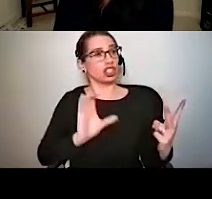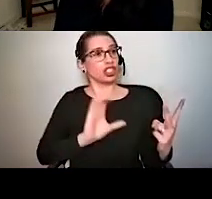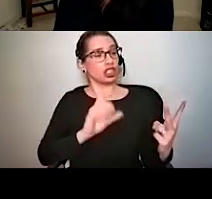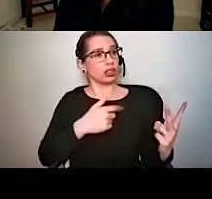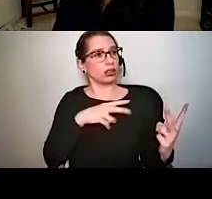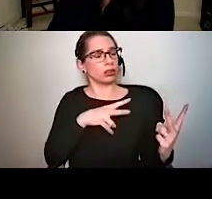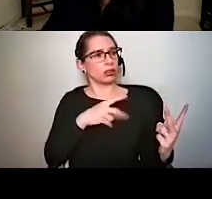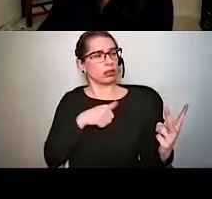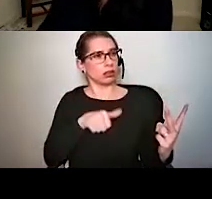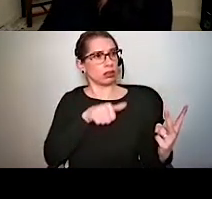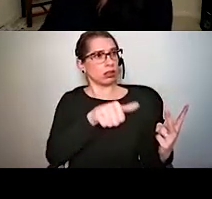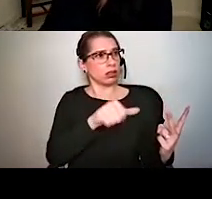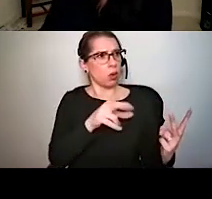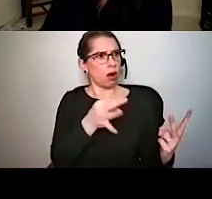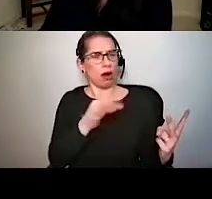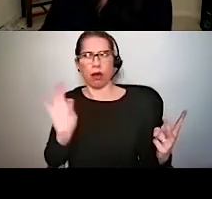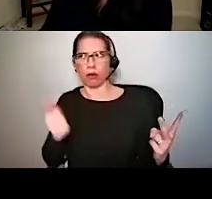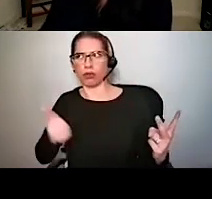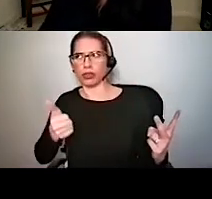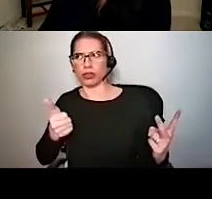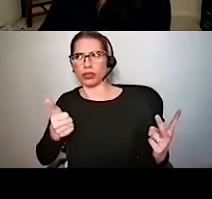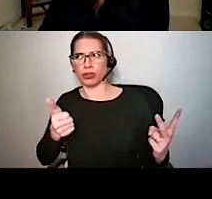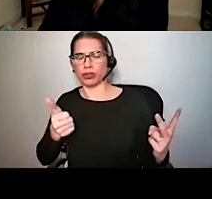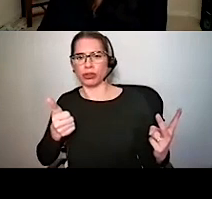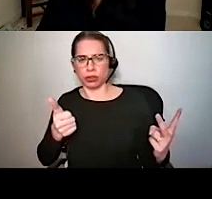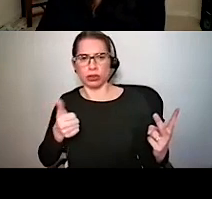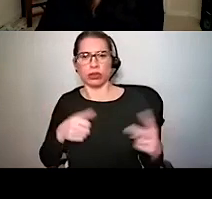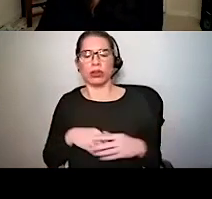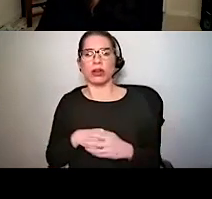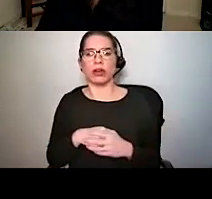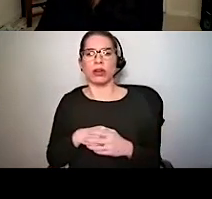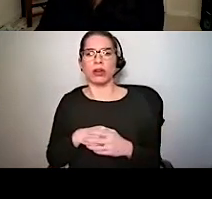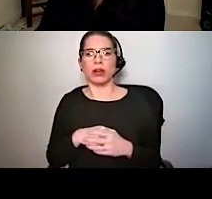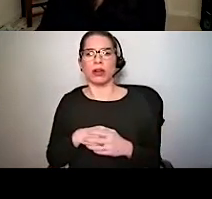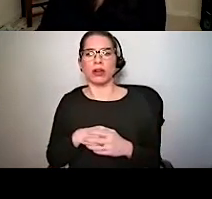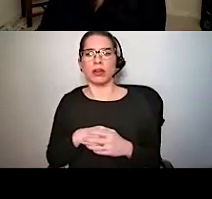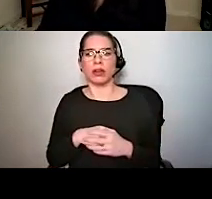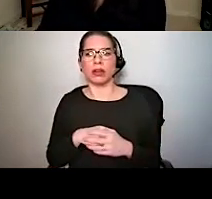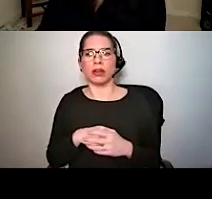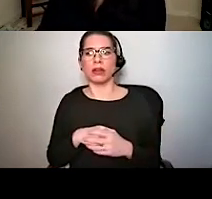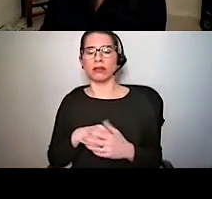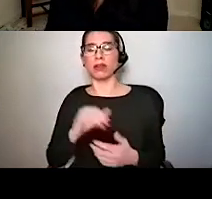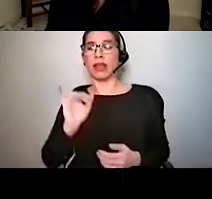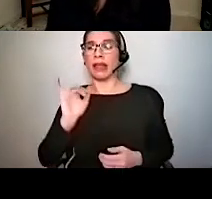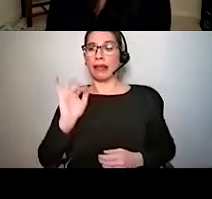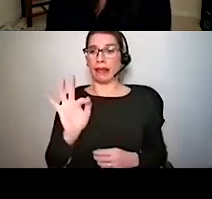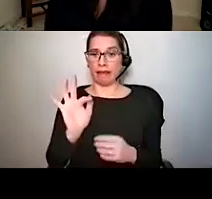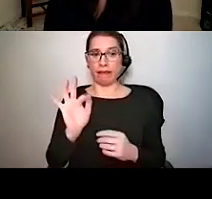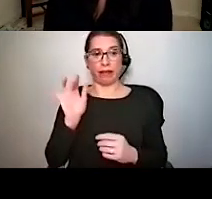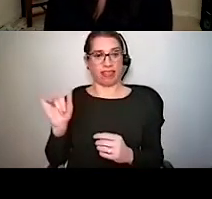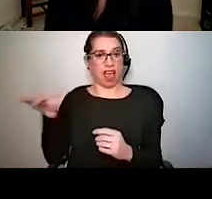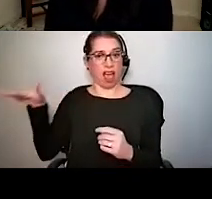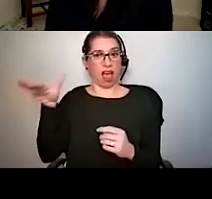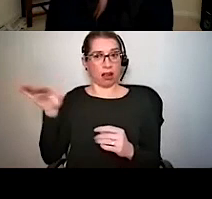his attention? In this case, if the question mark were relevant information to Fred, it would be